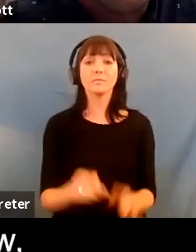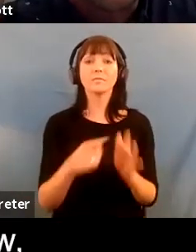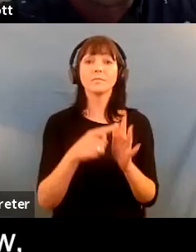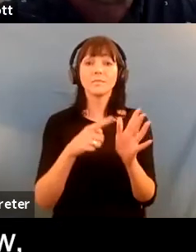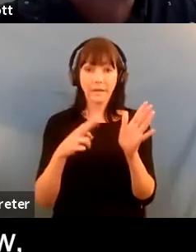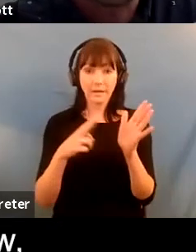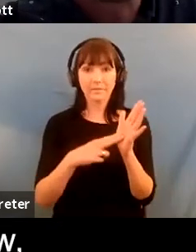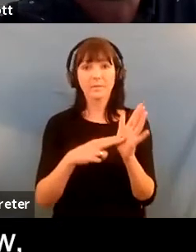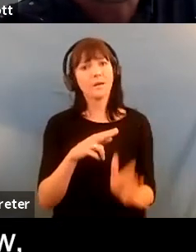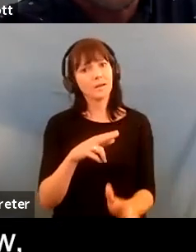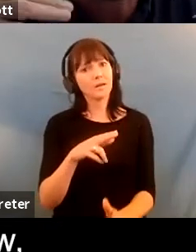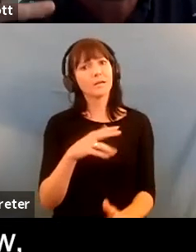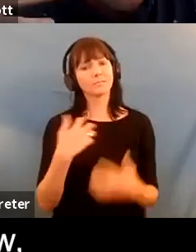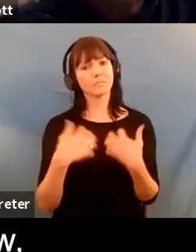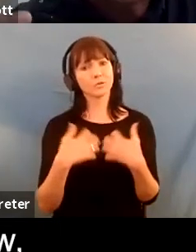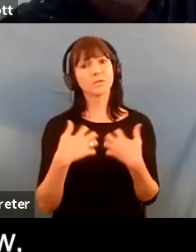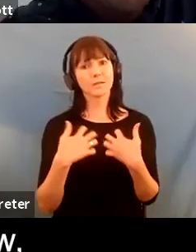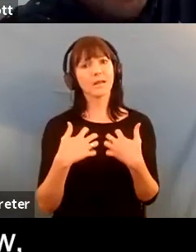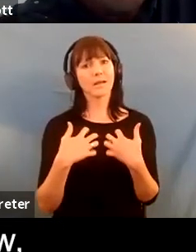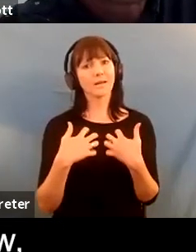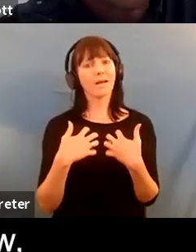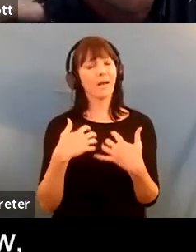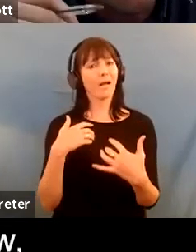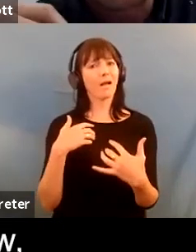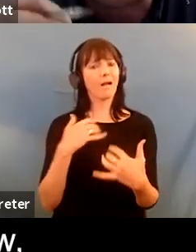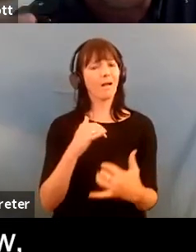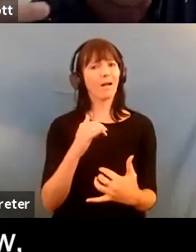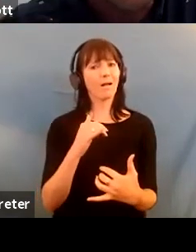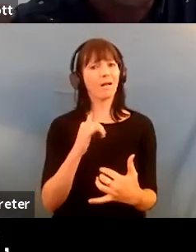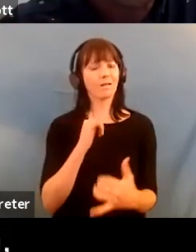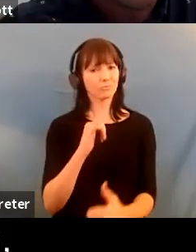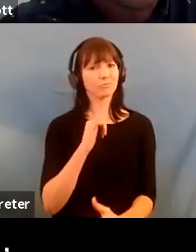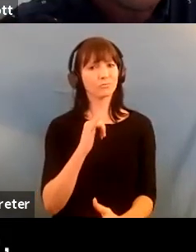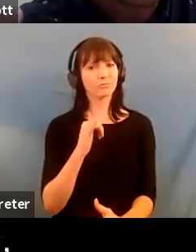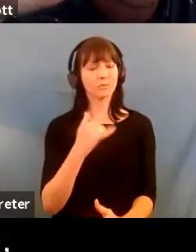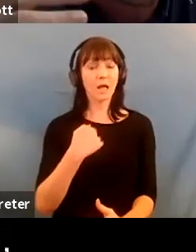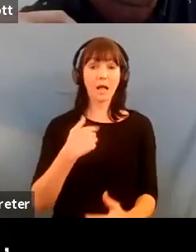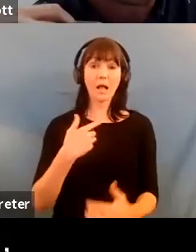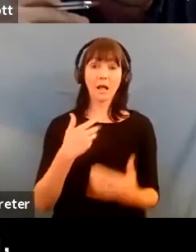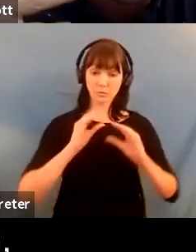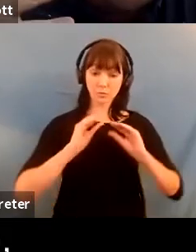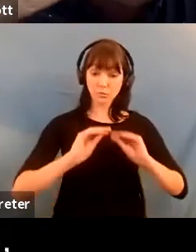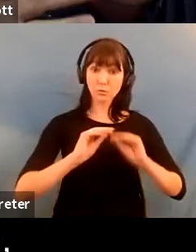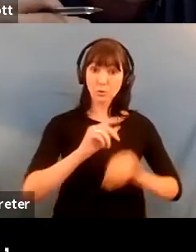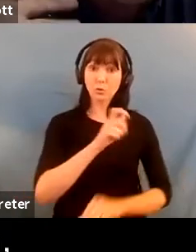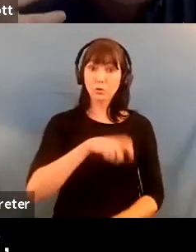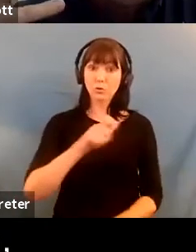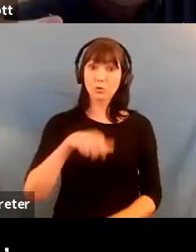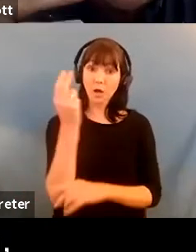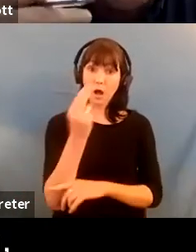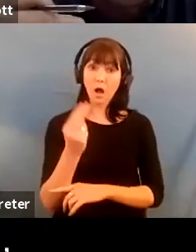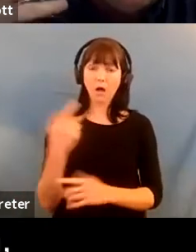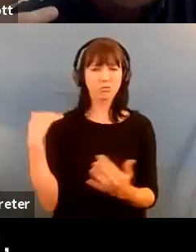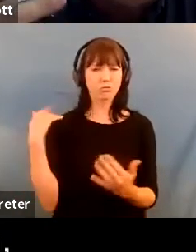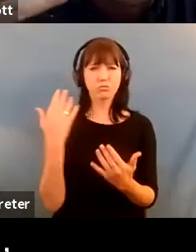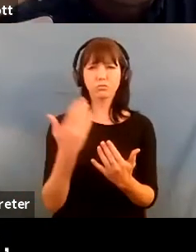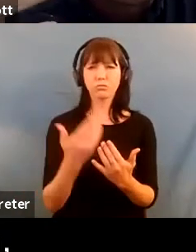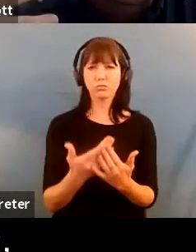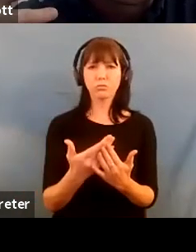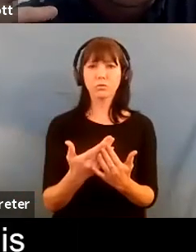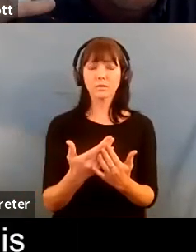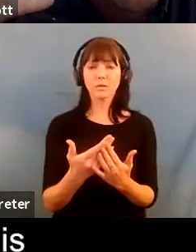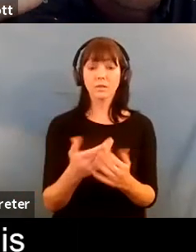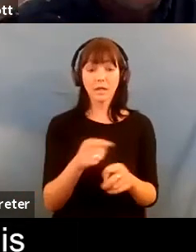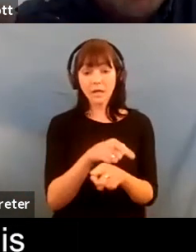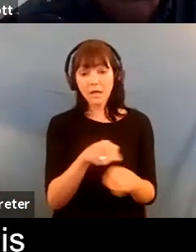identify with that myself you know having having taught art to uh to students for a number of years it's often people often get led on that route